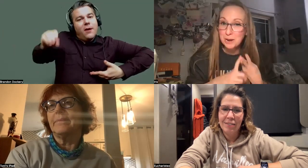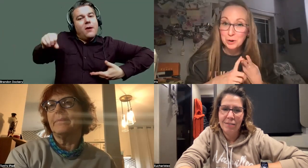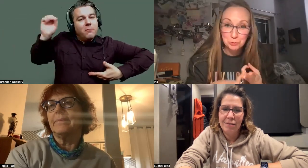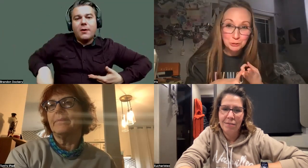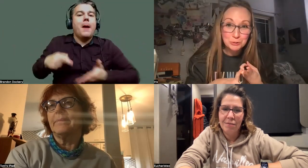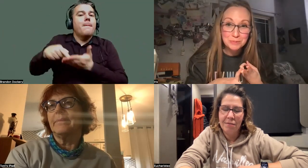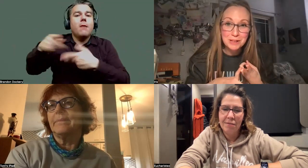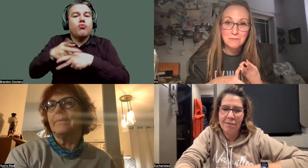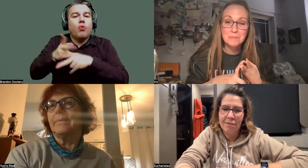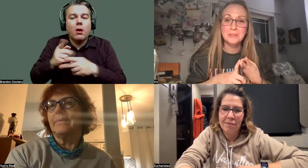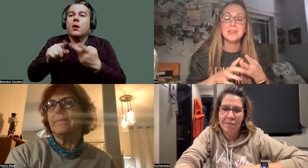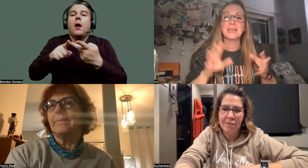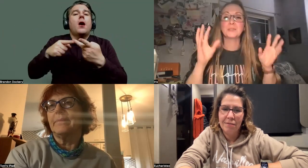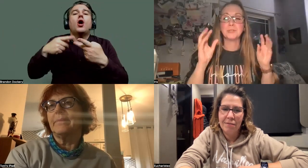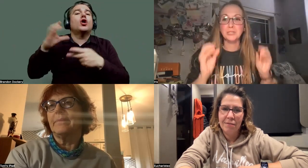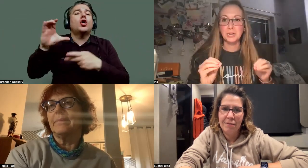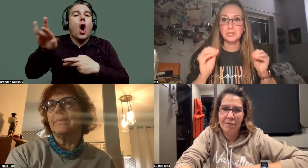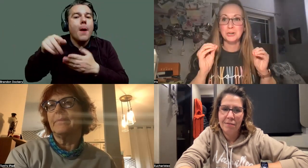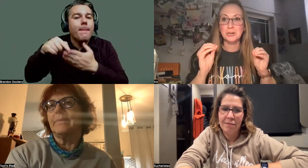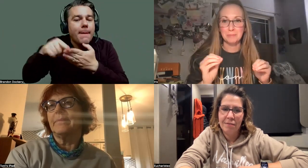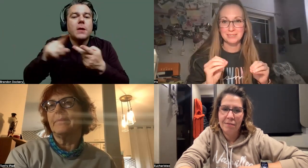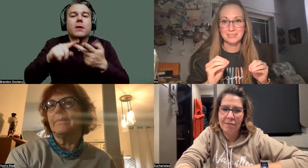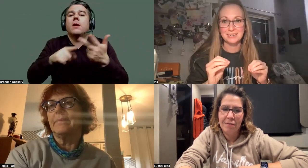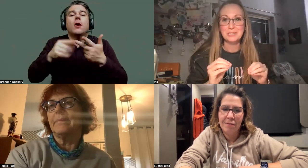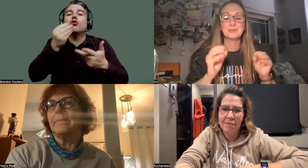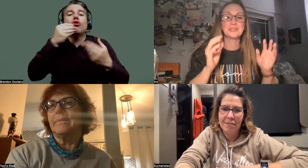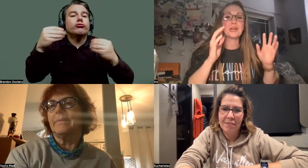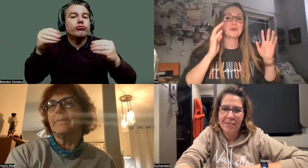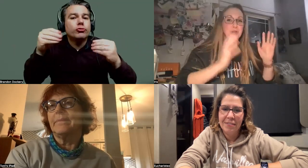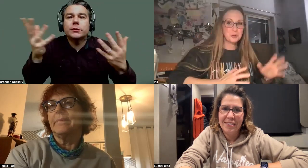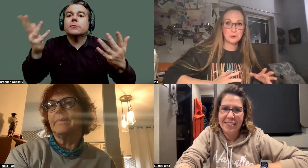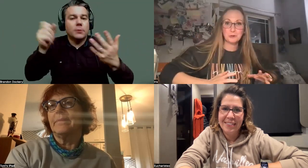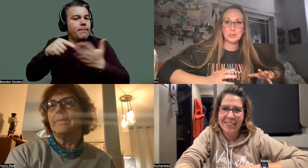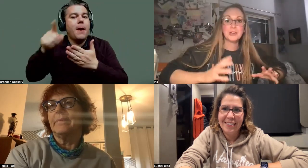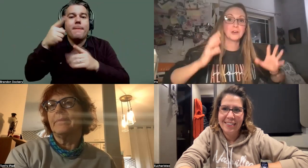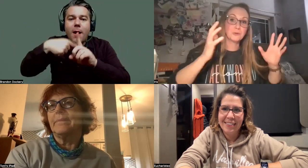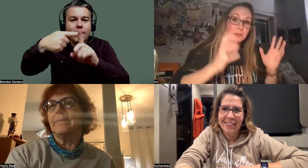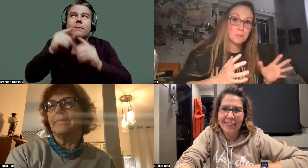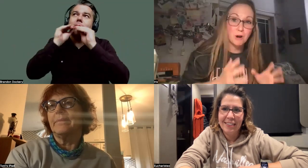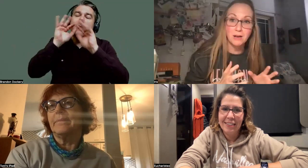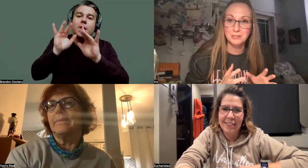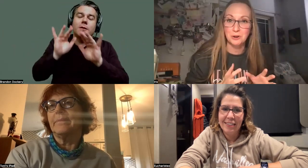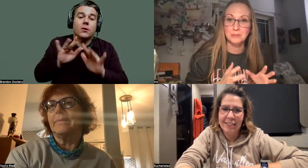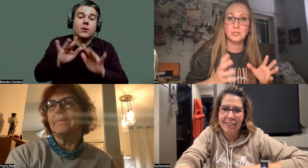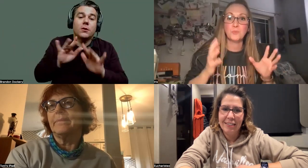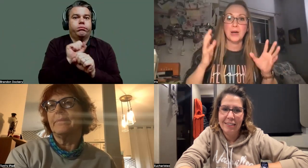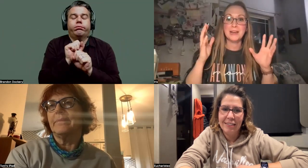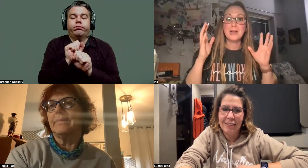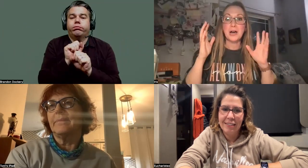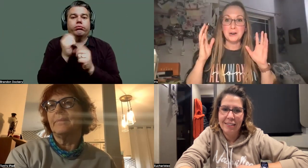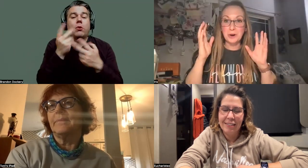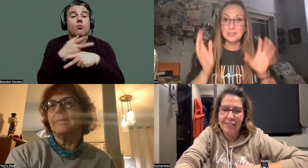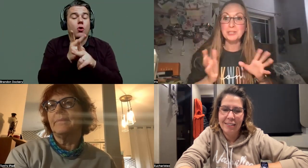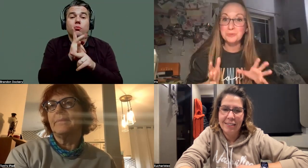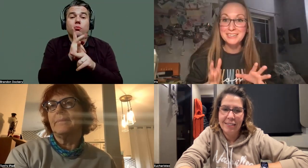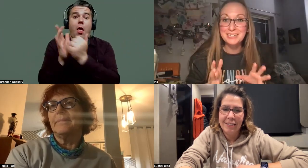I could pay our grocery bill every month. It has been such a blessing. So this is how huge not only the products are, and this is why